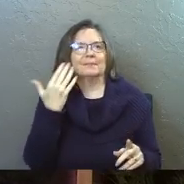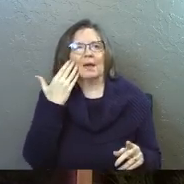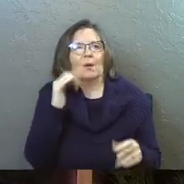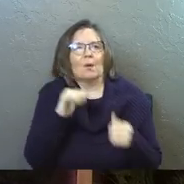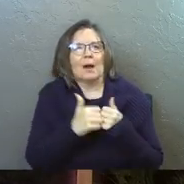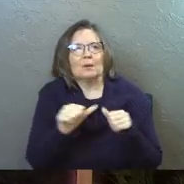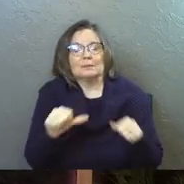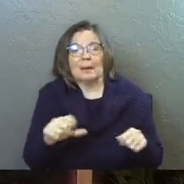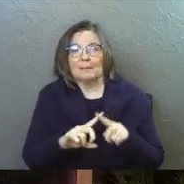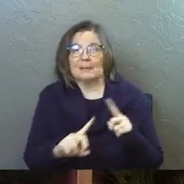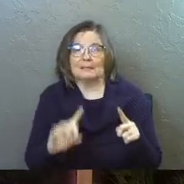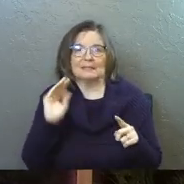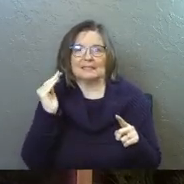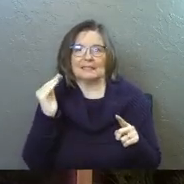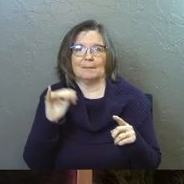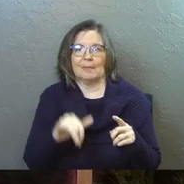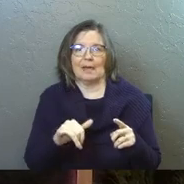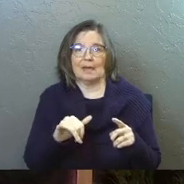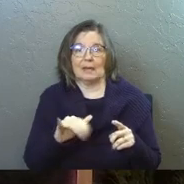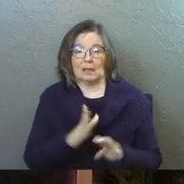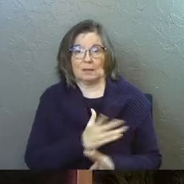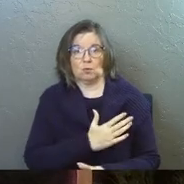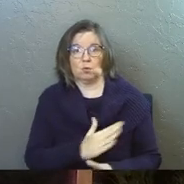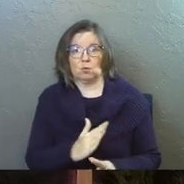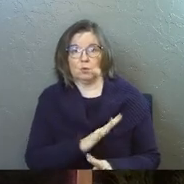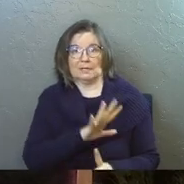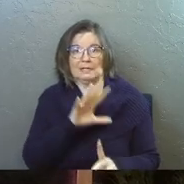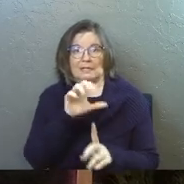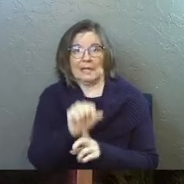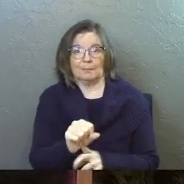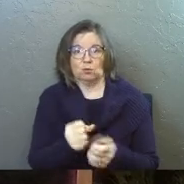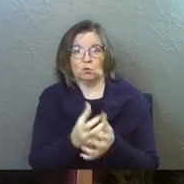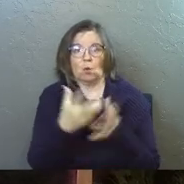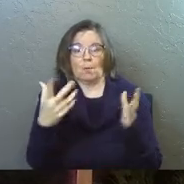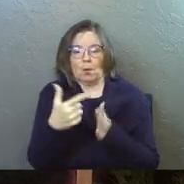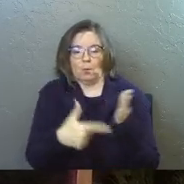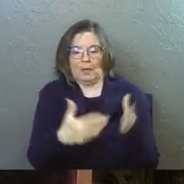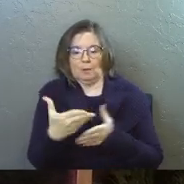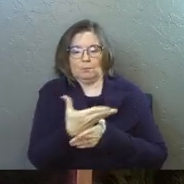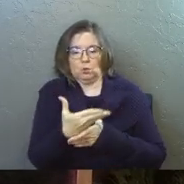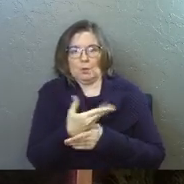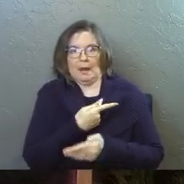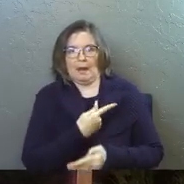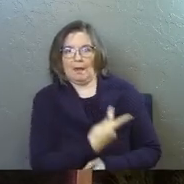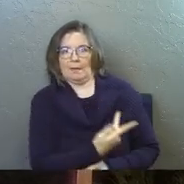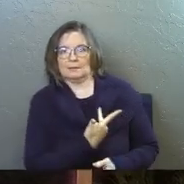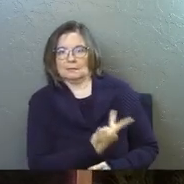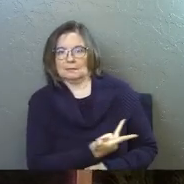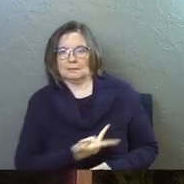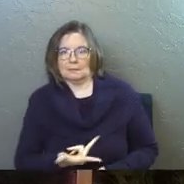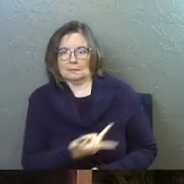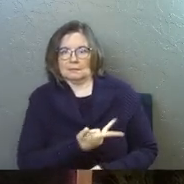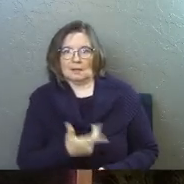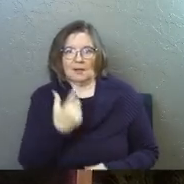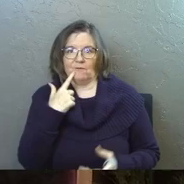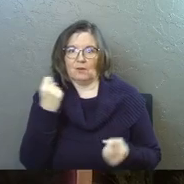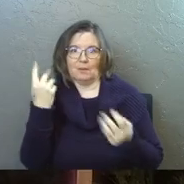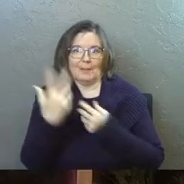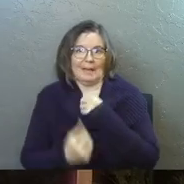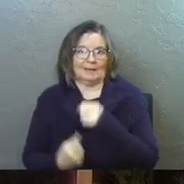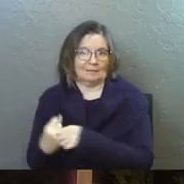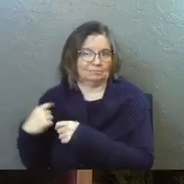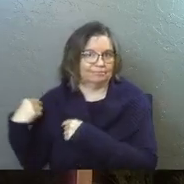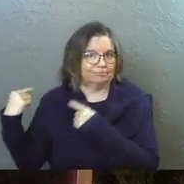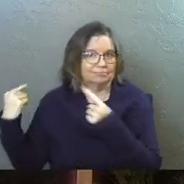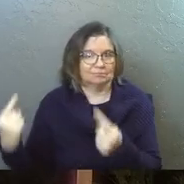I don't know how it's possible, but it just seemed that, that music captured so much that was between us, um, even for decades now